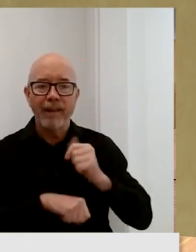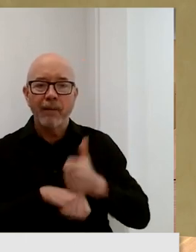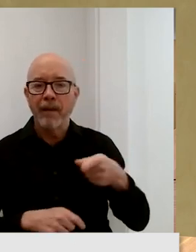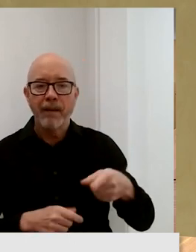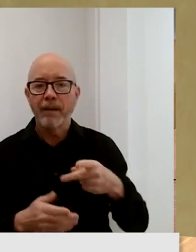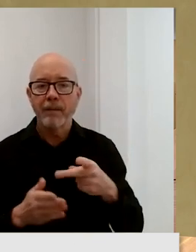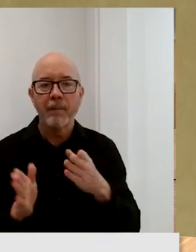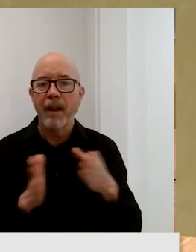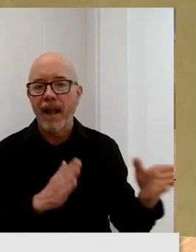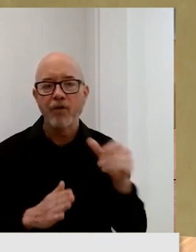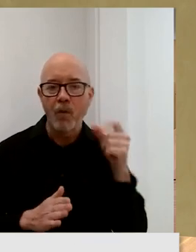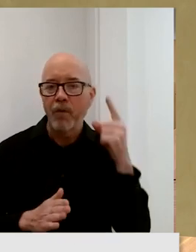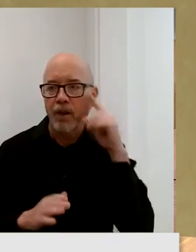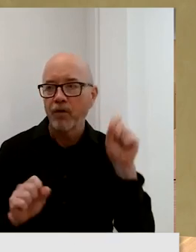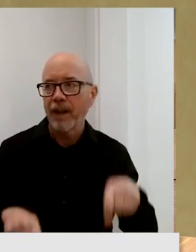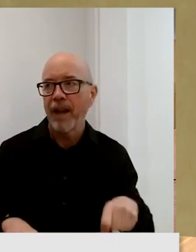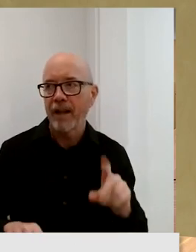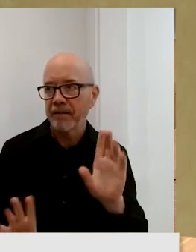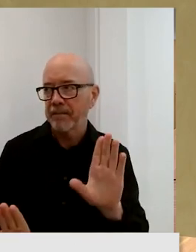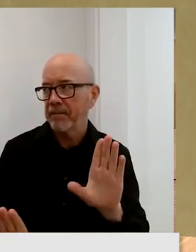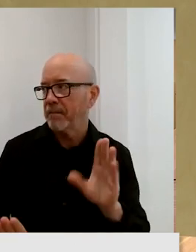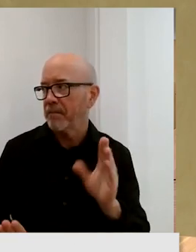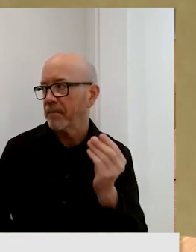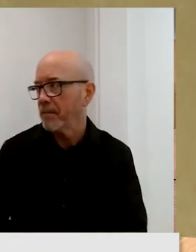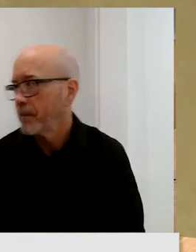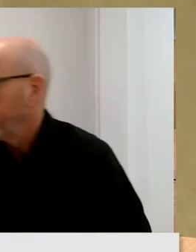Thank you. Thank you for having me.